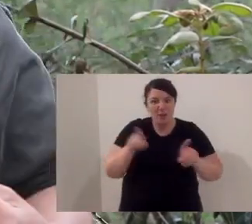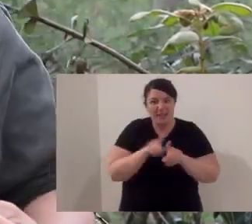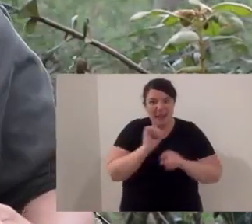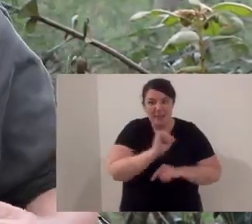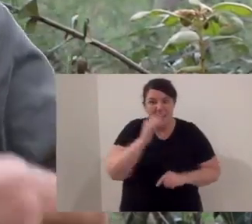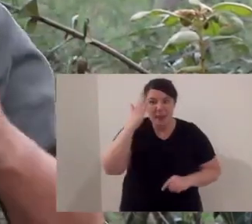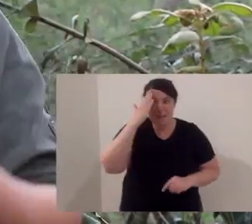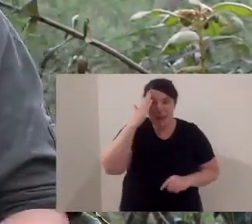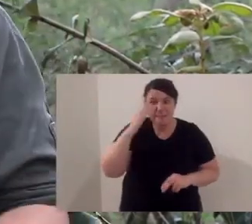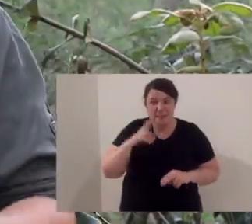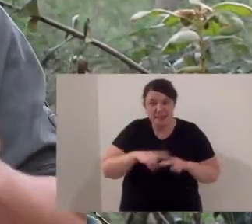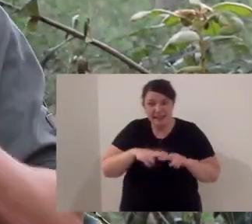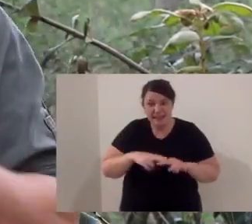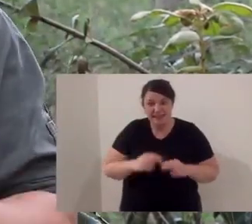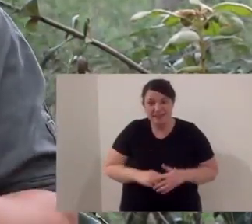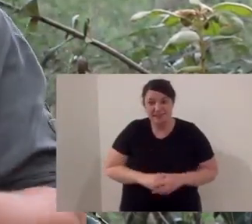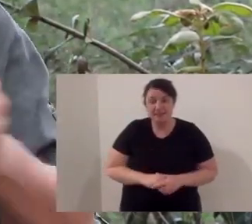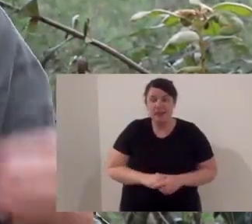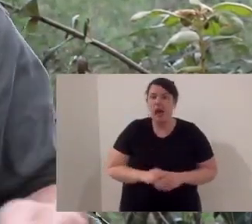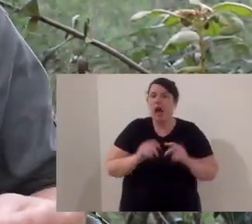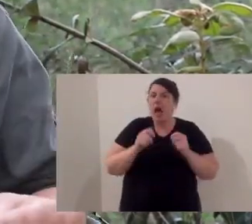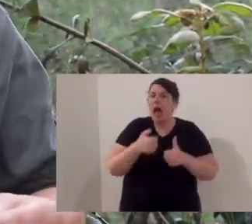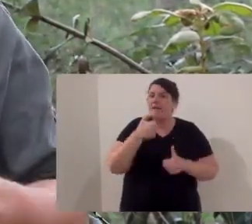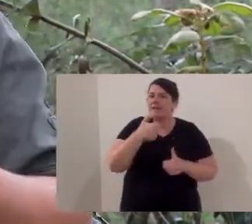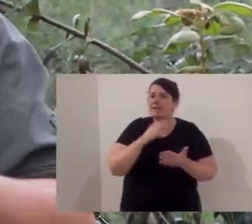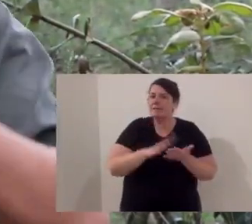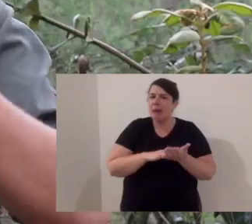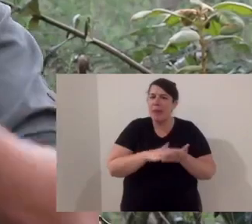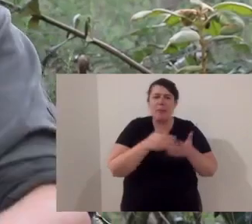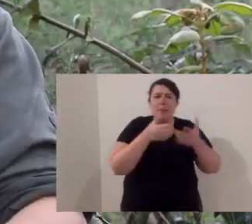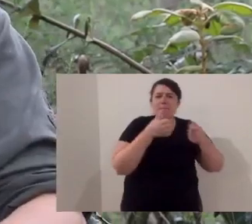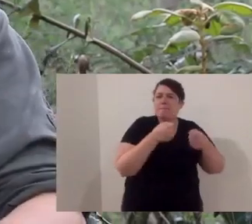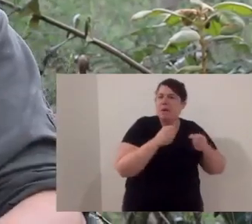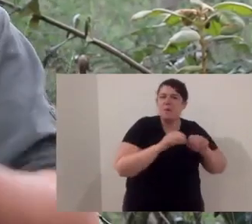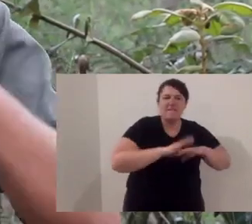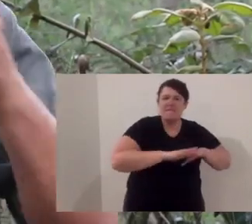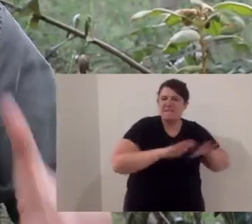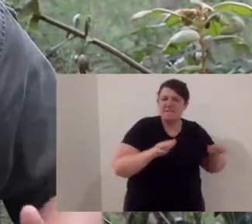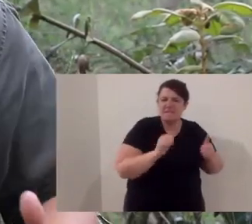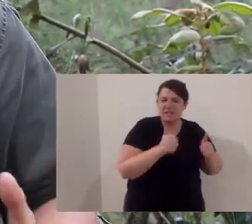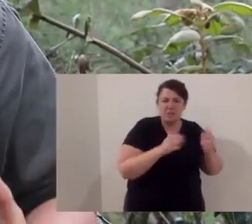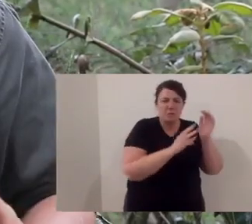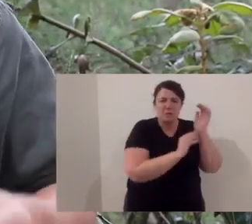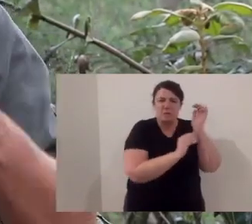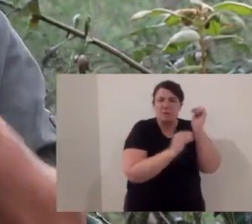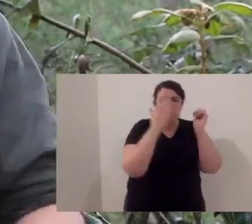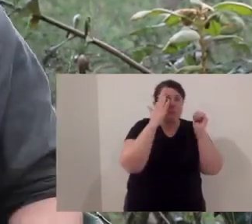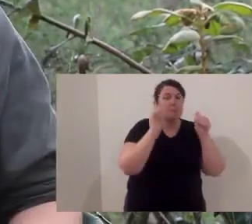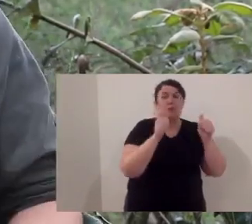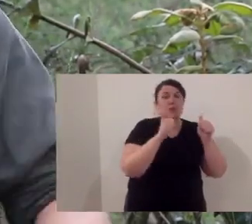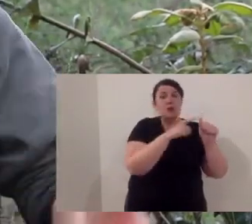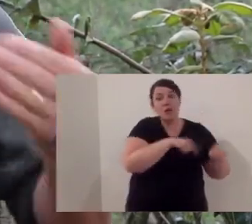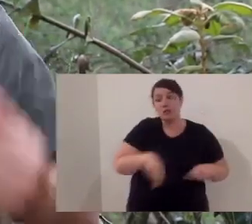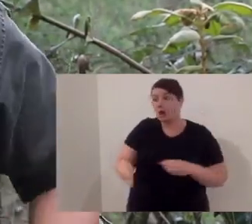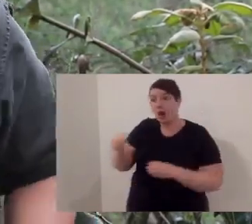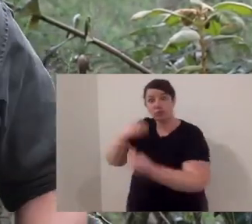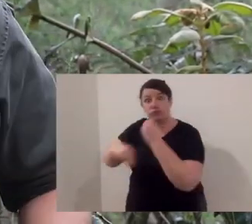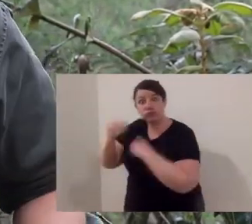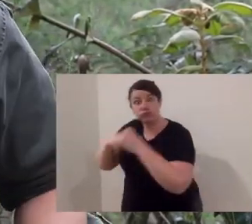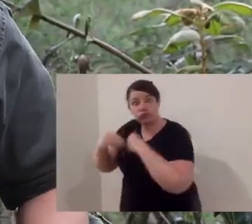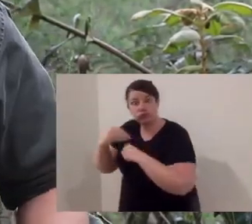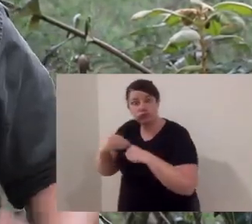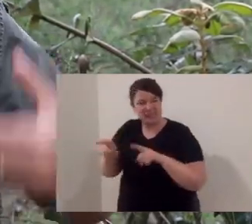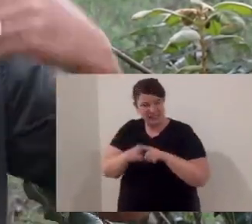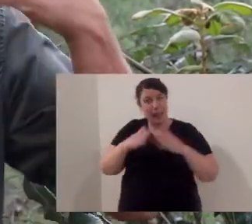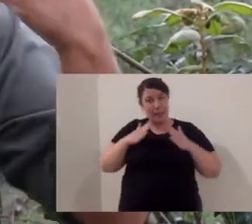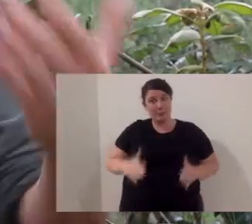and colouration. And they become mini replicas of mum. After about six months, they wean. And weaning is when they stop drinking